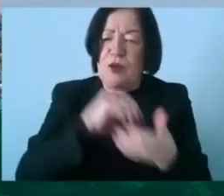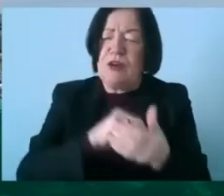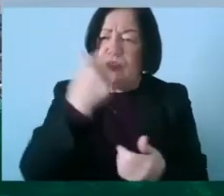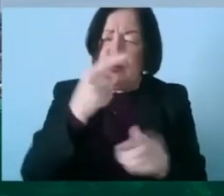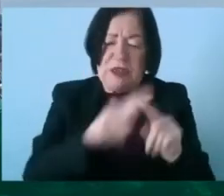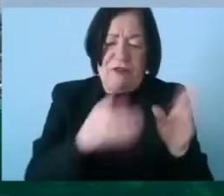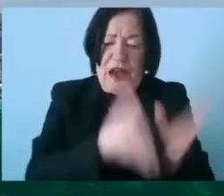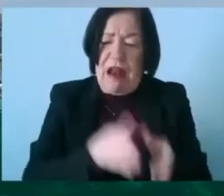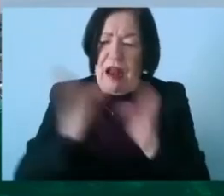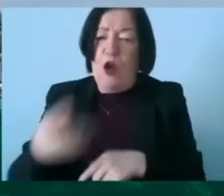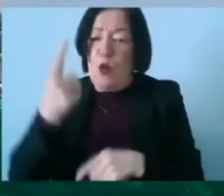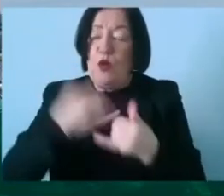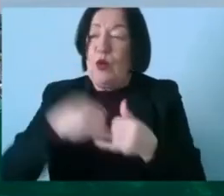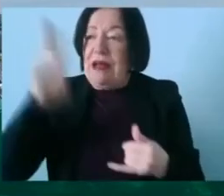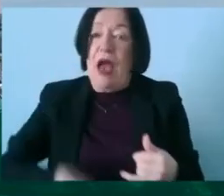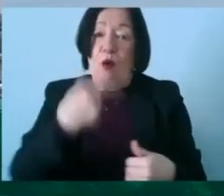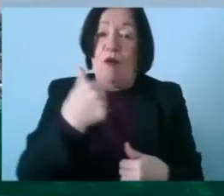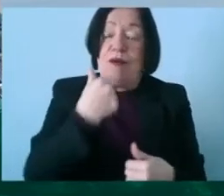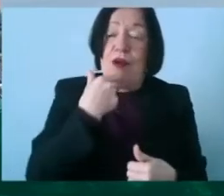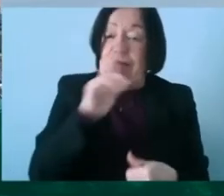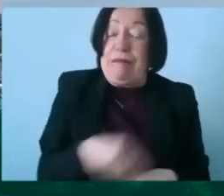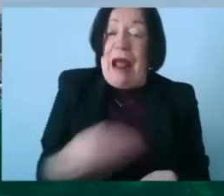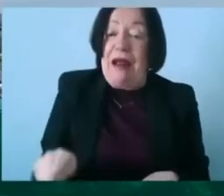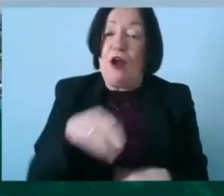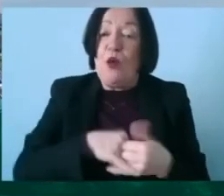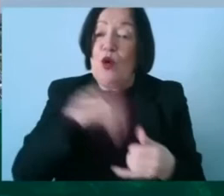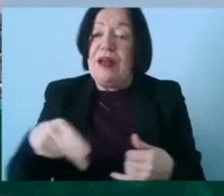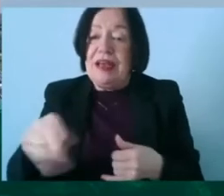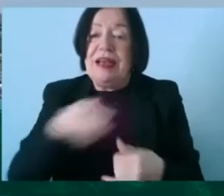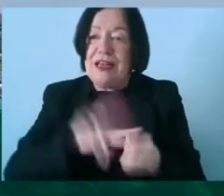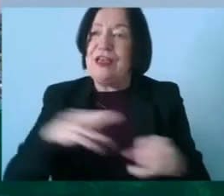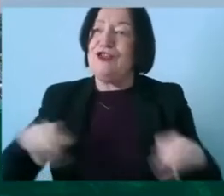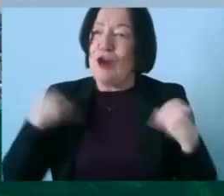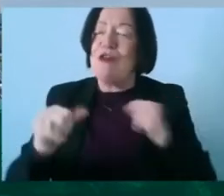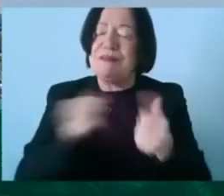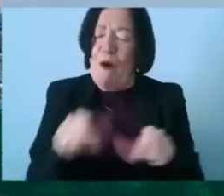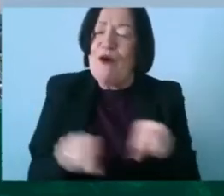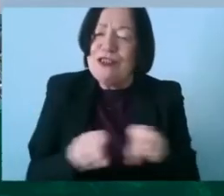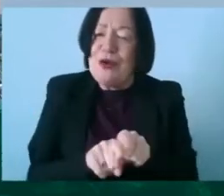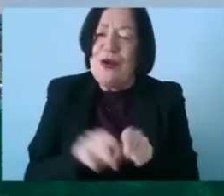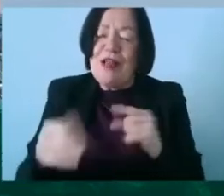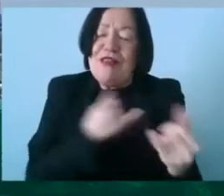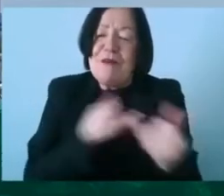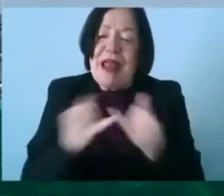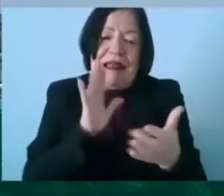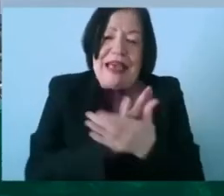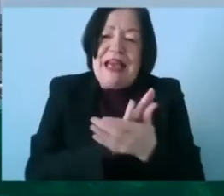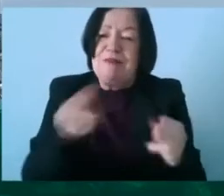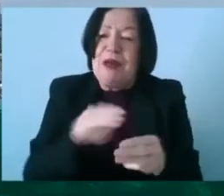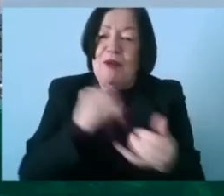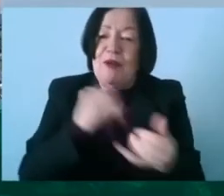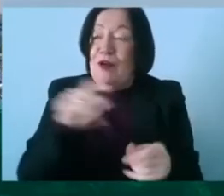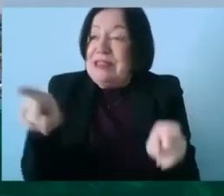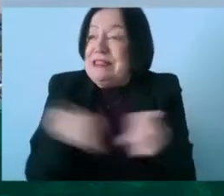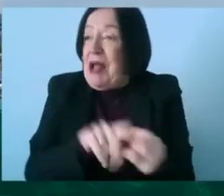one who can and one who can't and the ones who can't get to enjoy the sport as well because they're playing against people who can't also